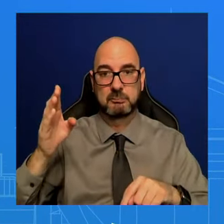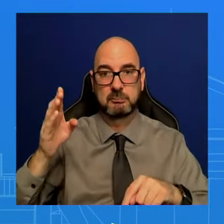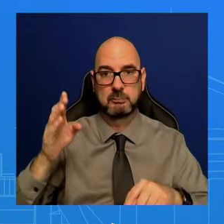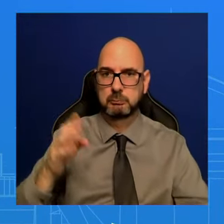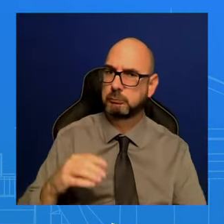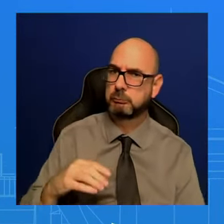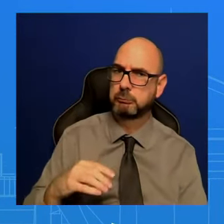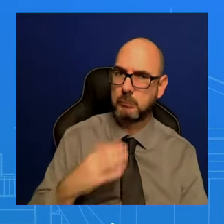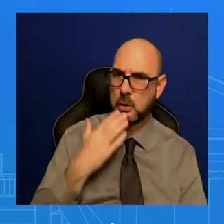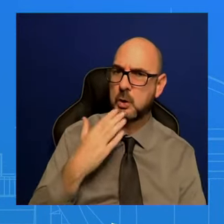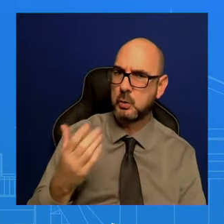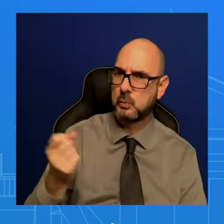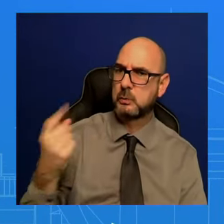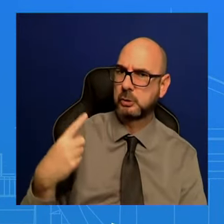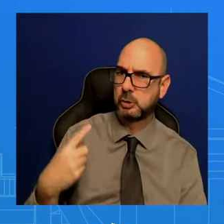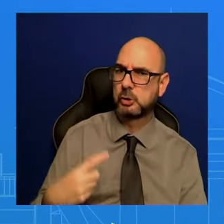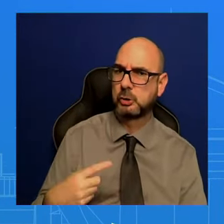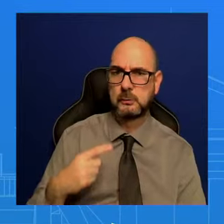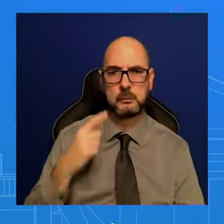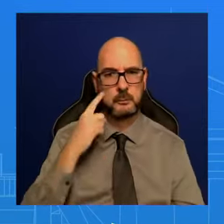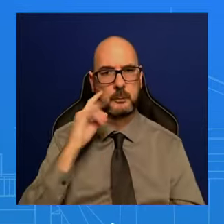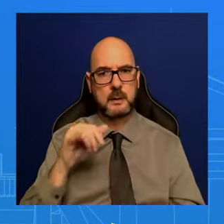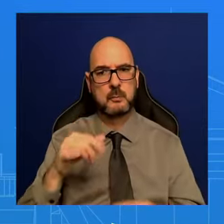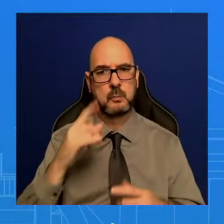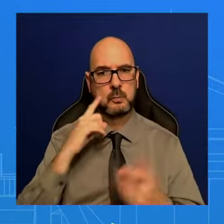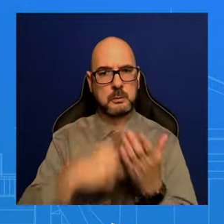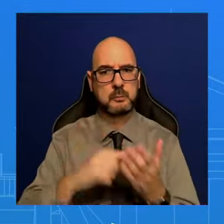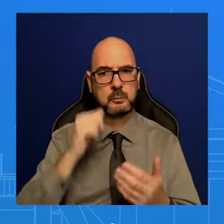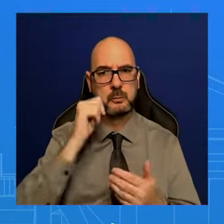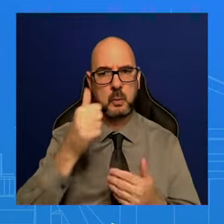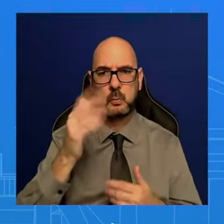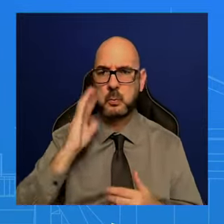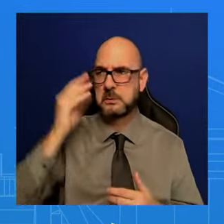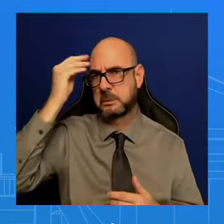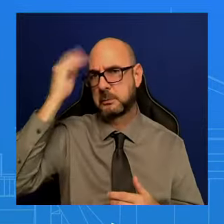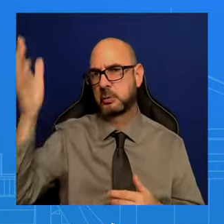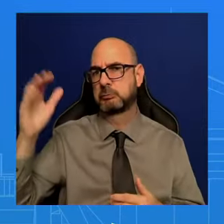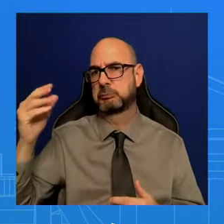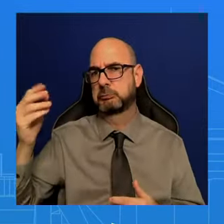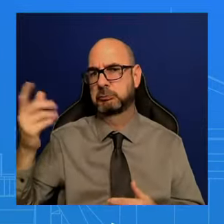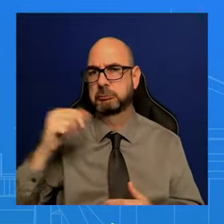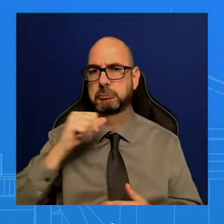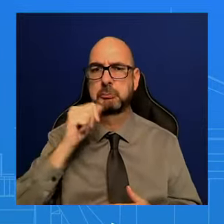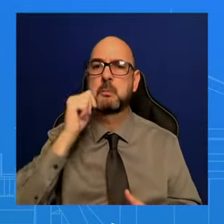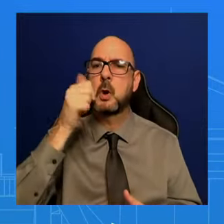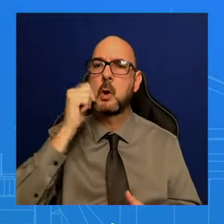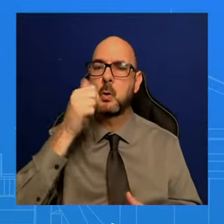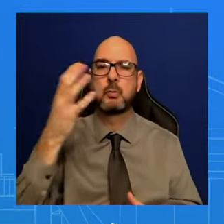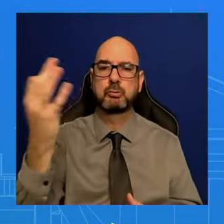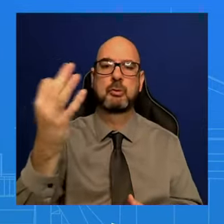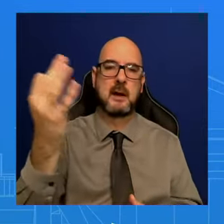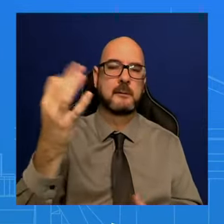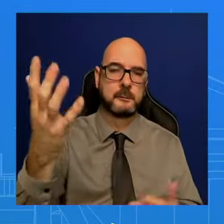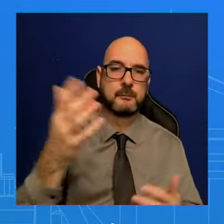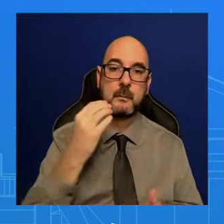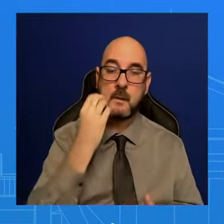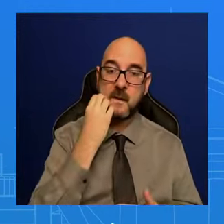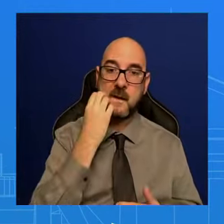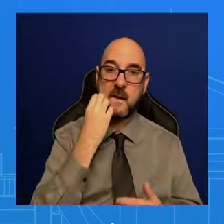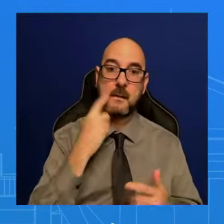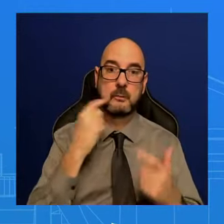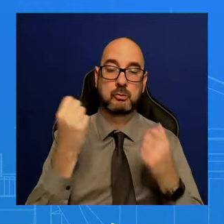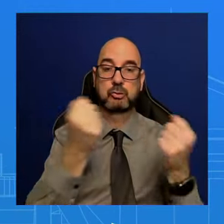Once we do, we certainly will share that. scheduled for Friday. For Friday. Pardon me, for Friday. As you know, he's going to be on the road on Friday. And if he does, you wouldn't see any